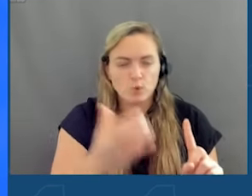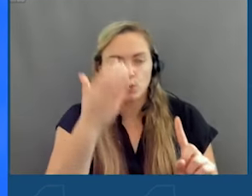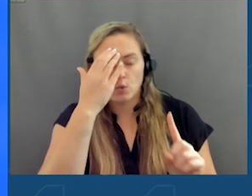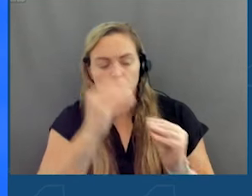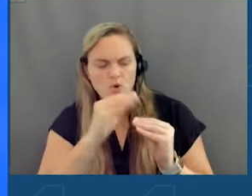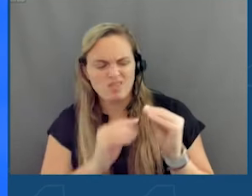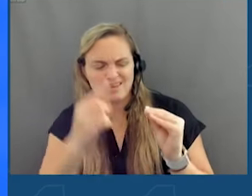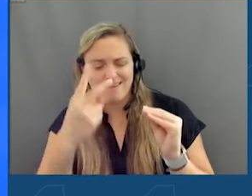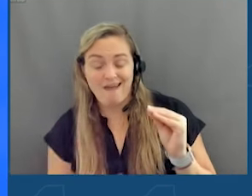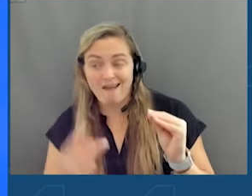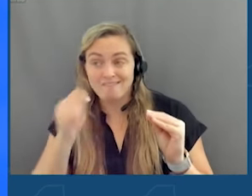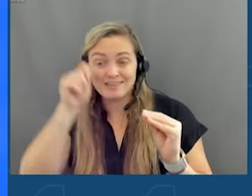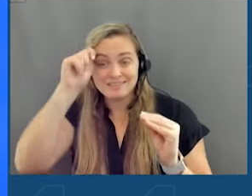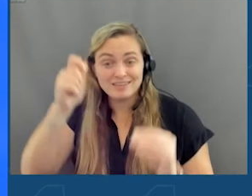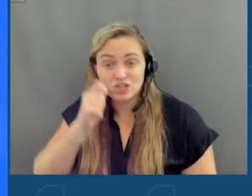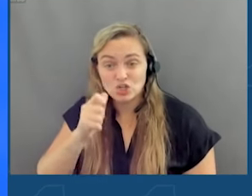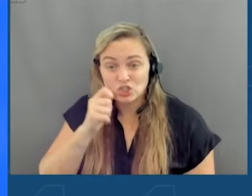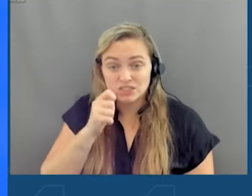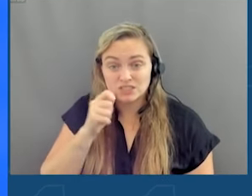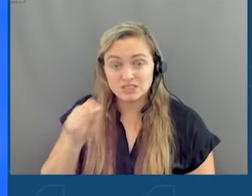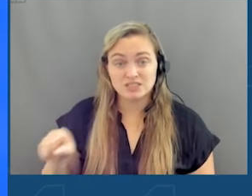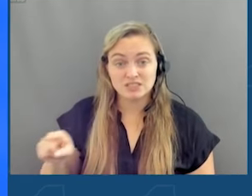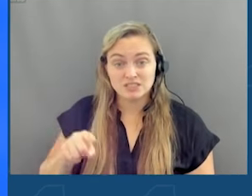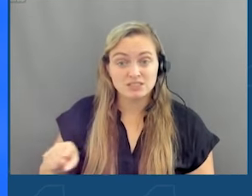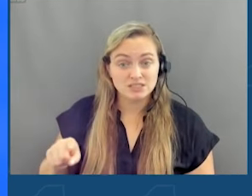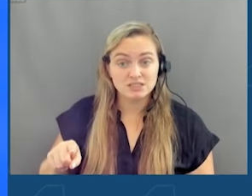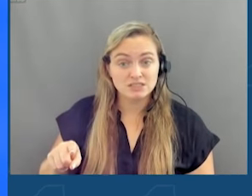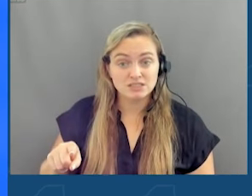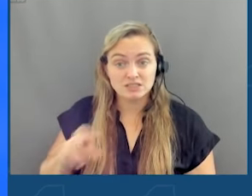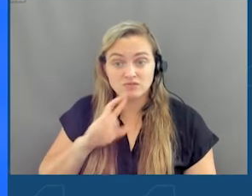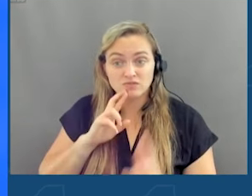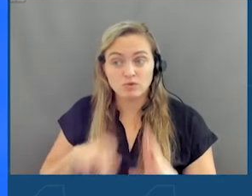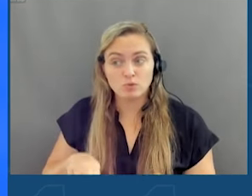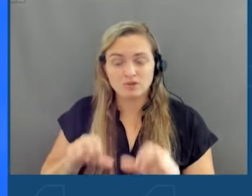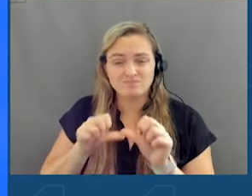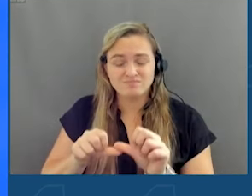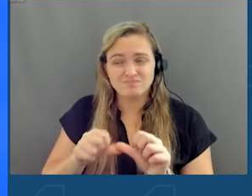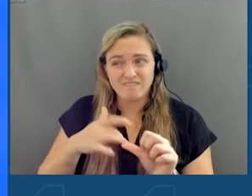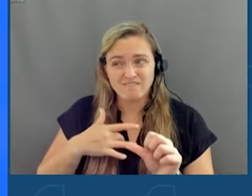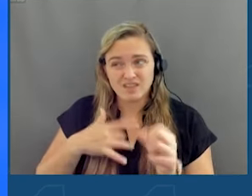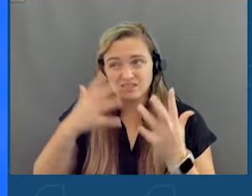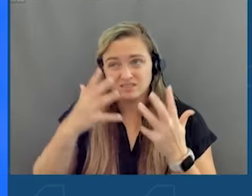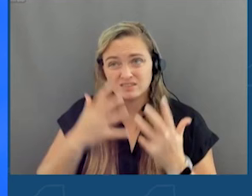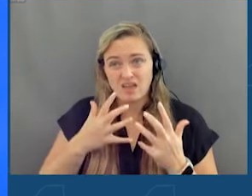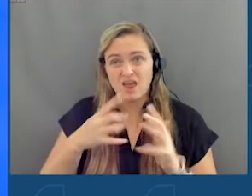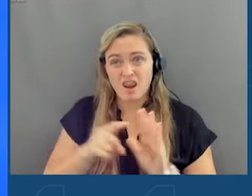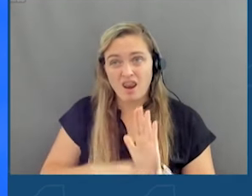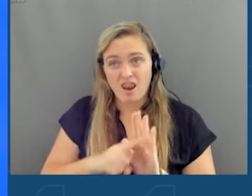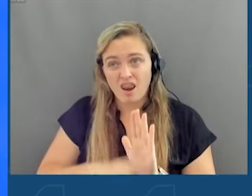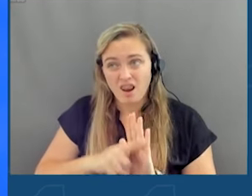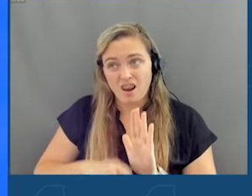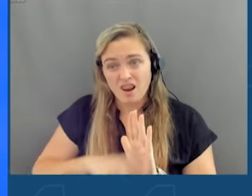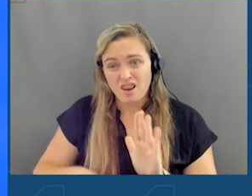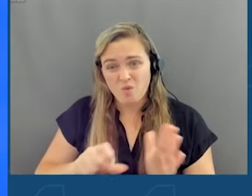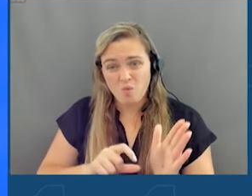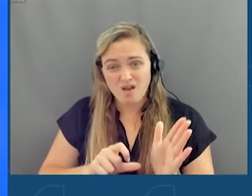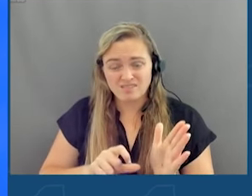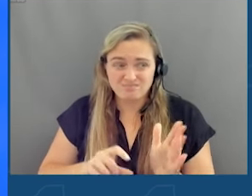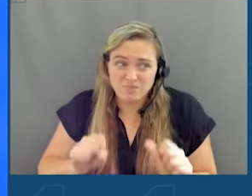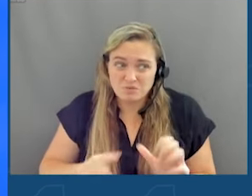half of teenage girls are reporting persistent sadness, depression, likeliness to want to kill themselves.